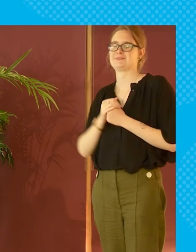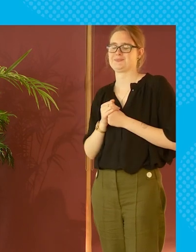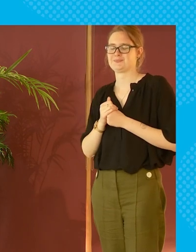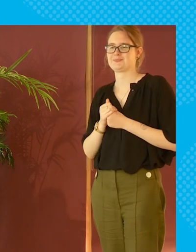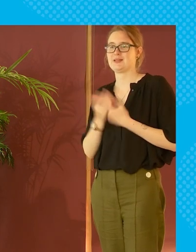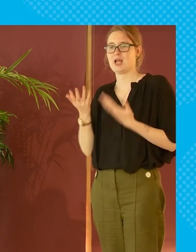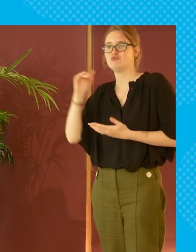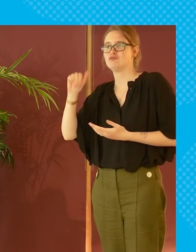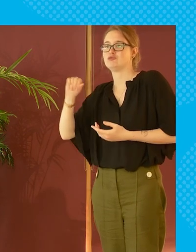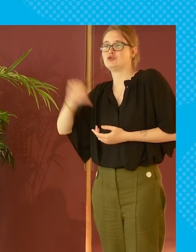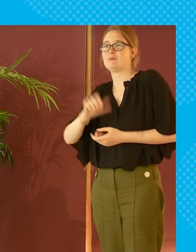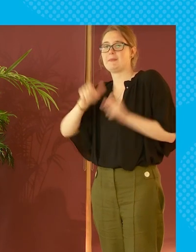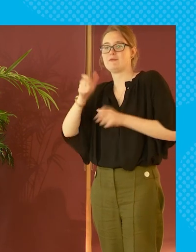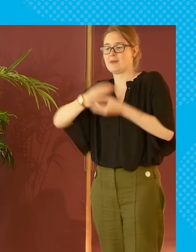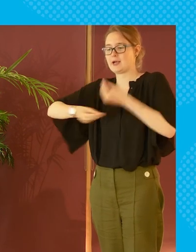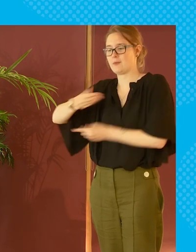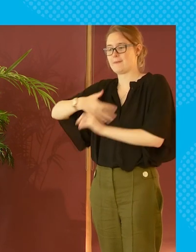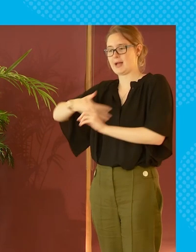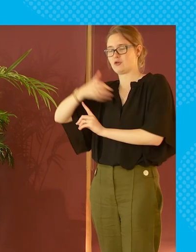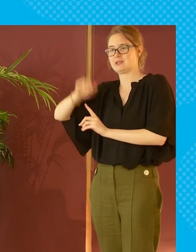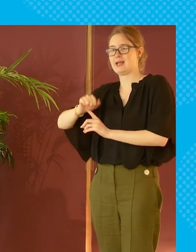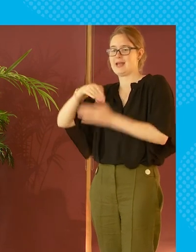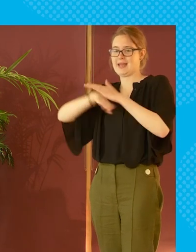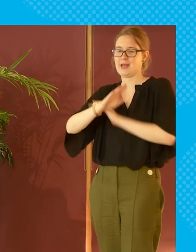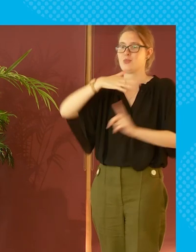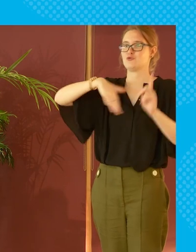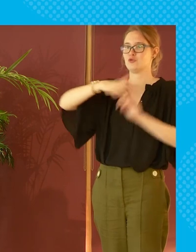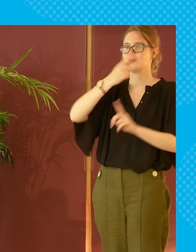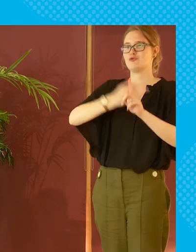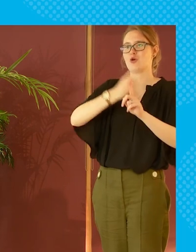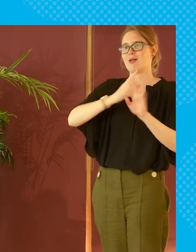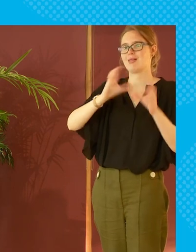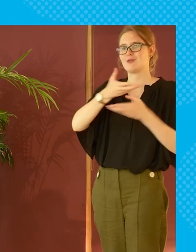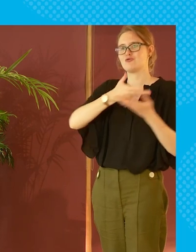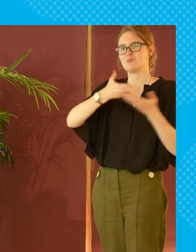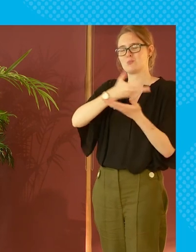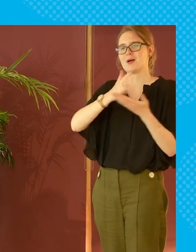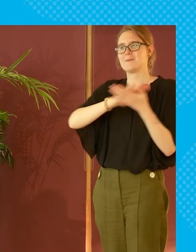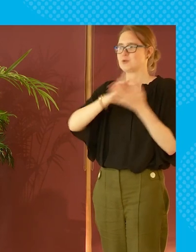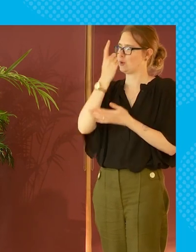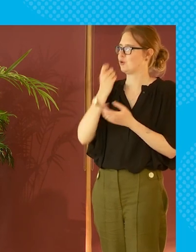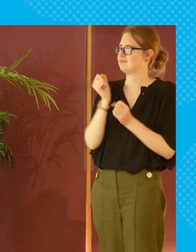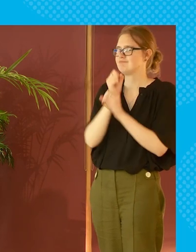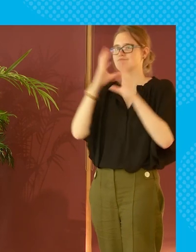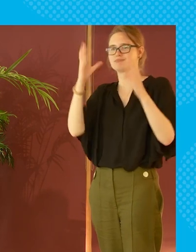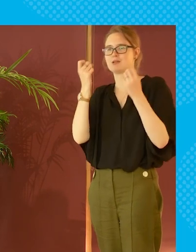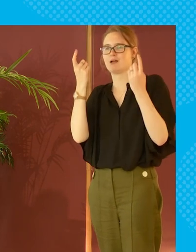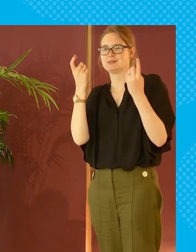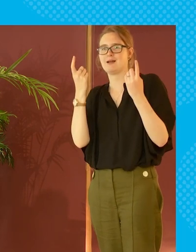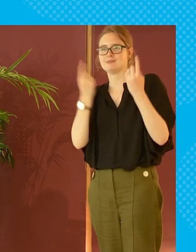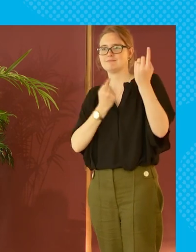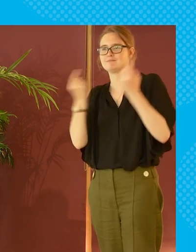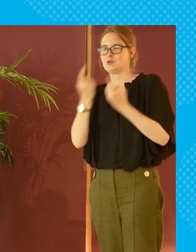now there should have been people from an economics background in the social renewal advisory group so that we could start to